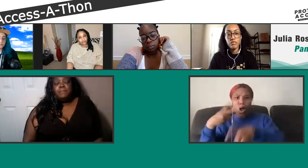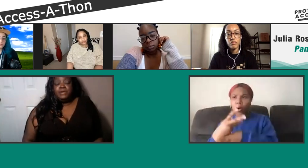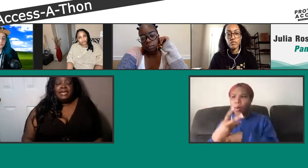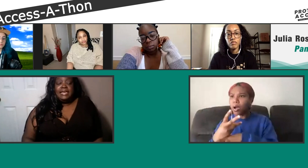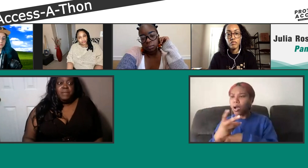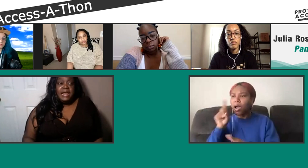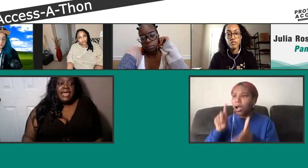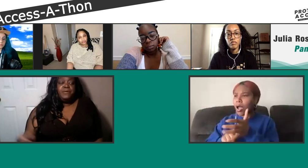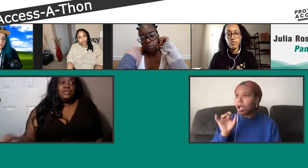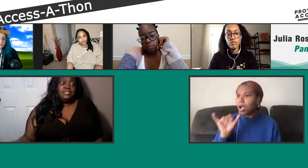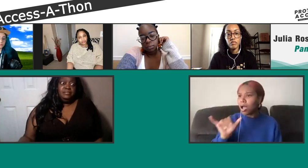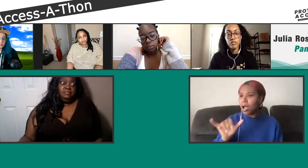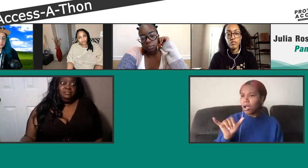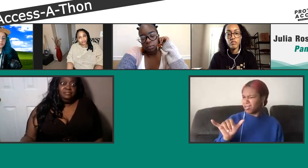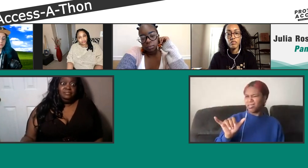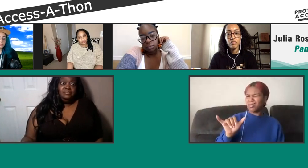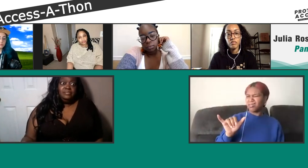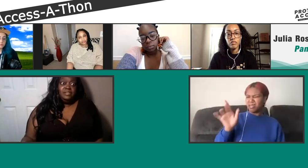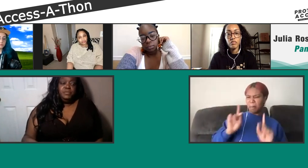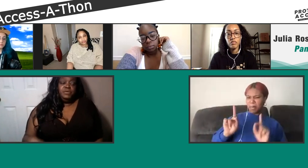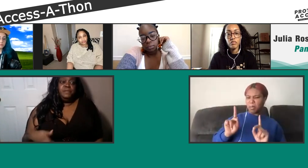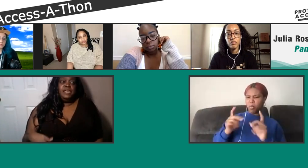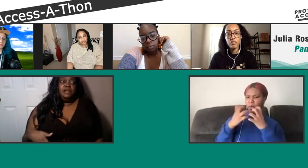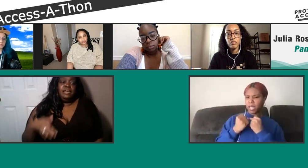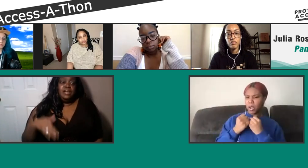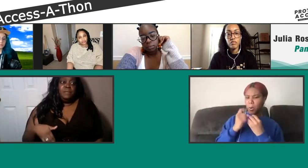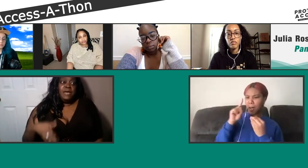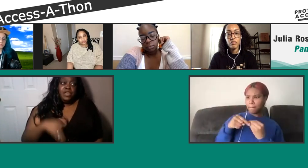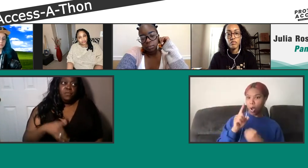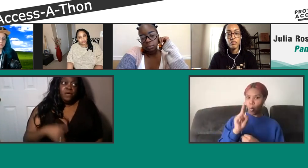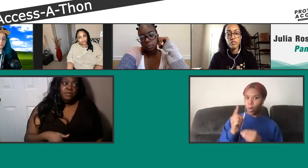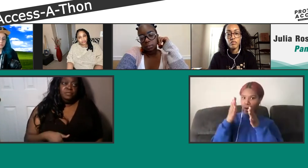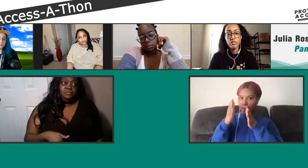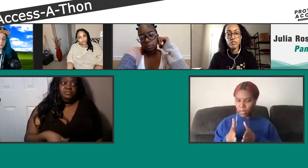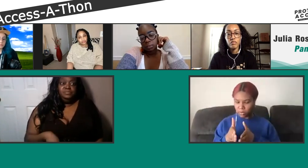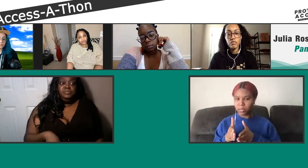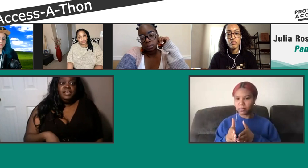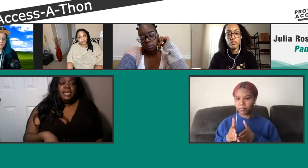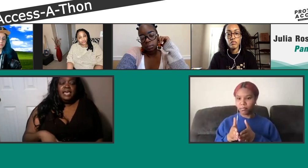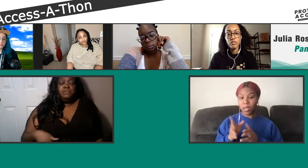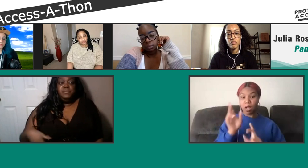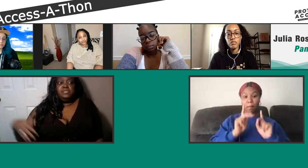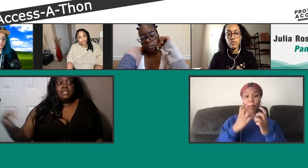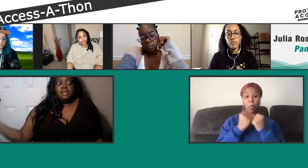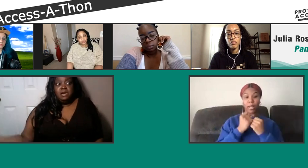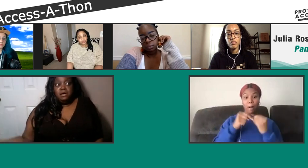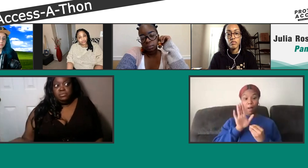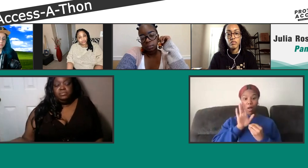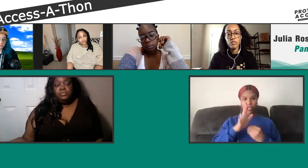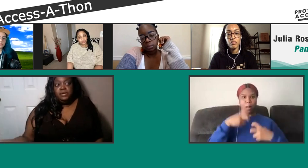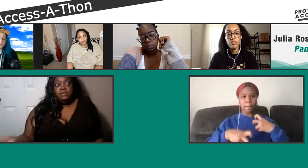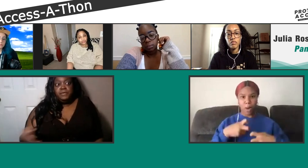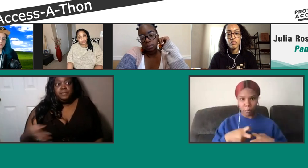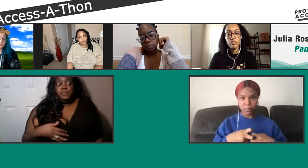people can care about a person. People can care about their problem and people that they know.